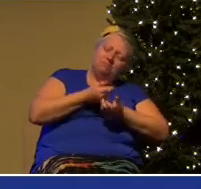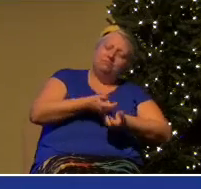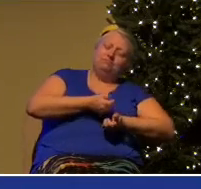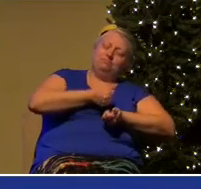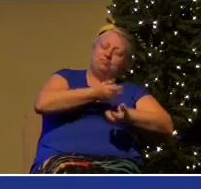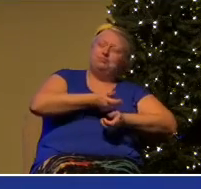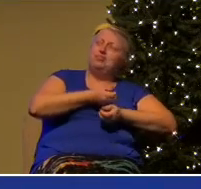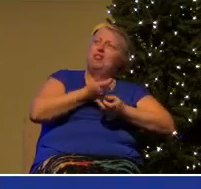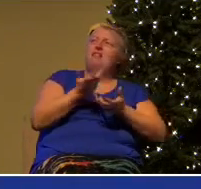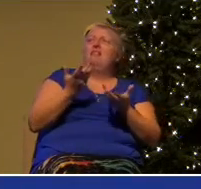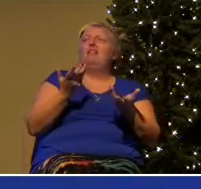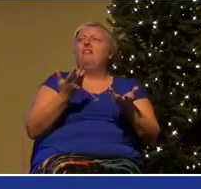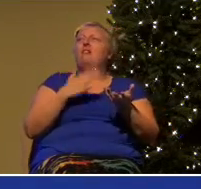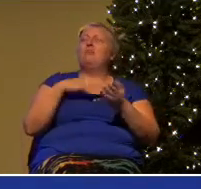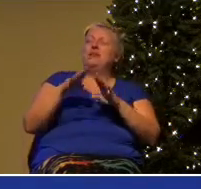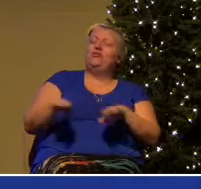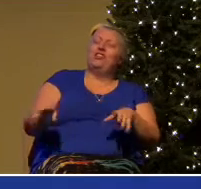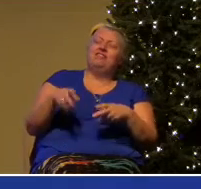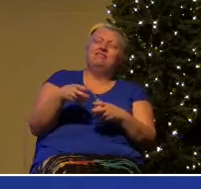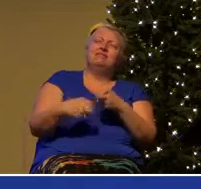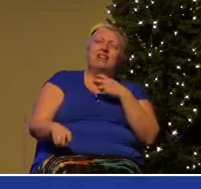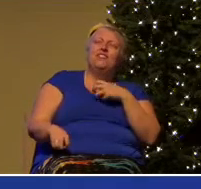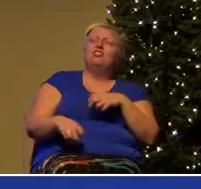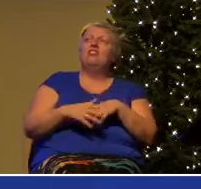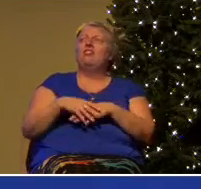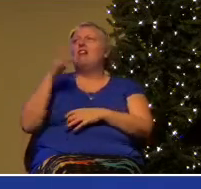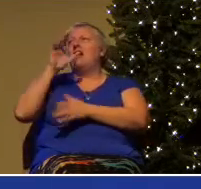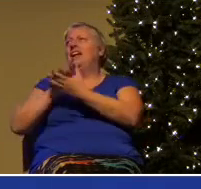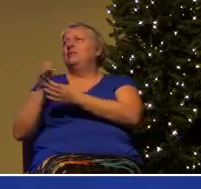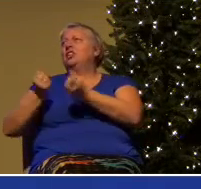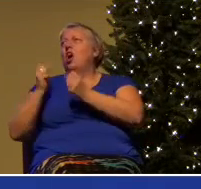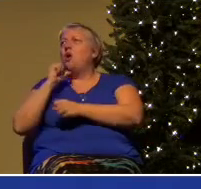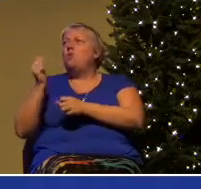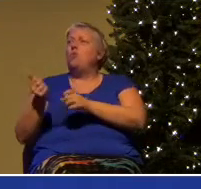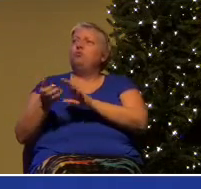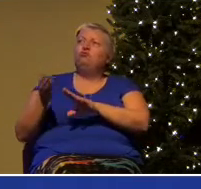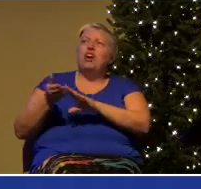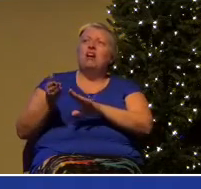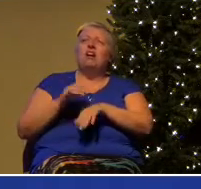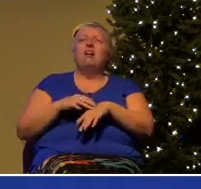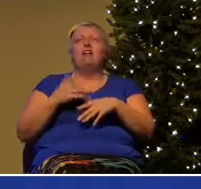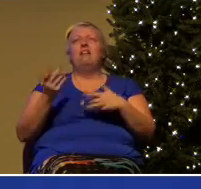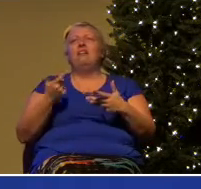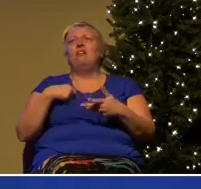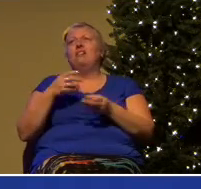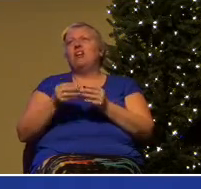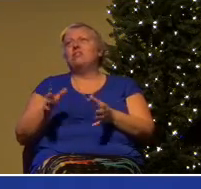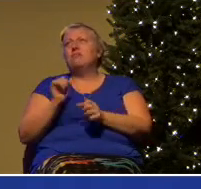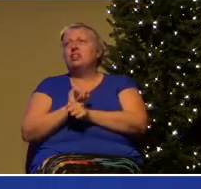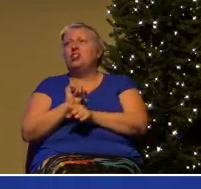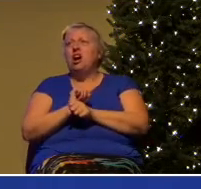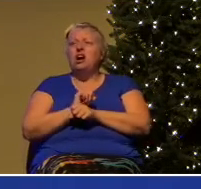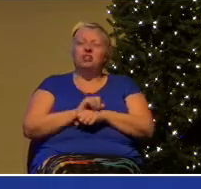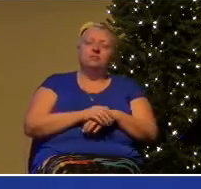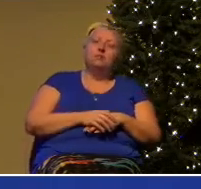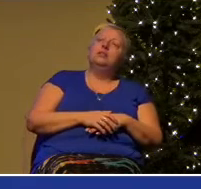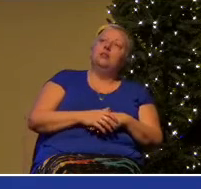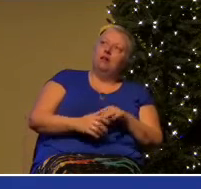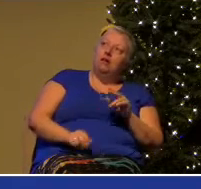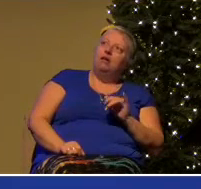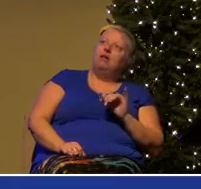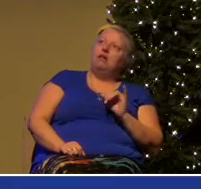she just lost her job or his car won't run whatever else and you've just got the story